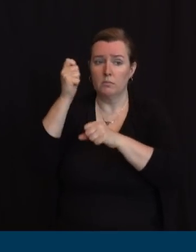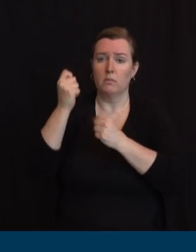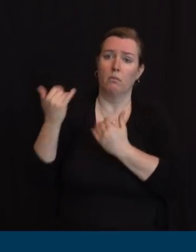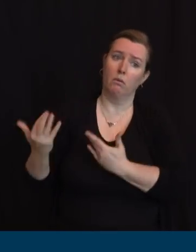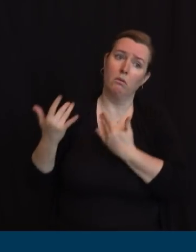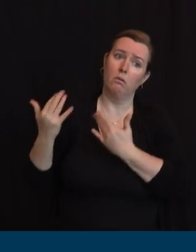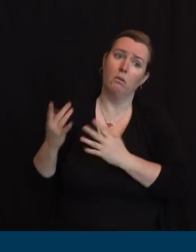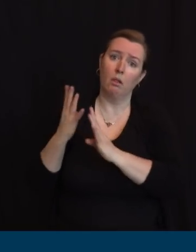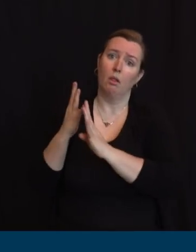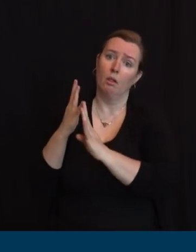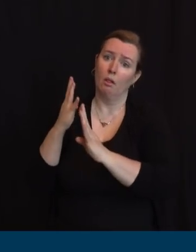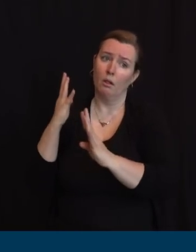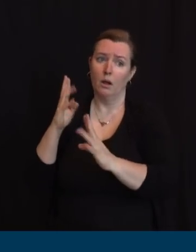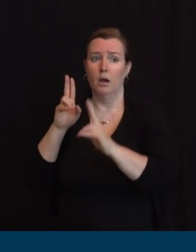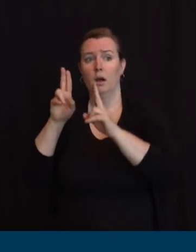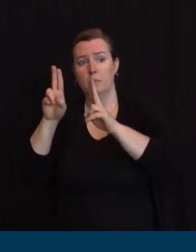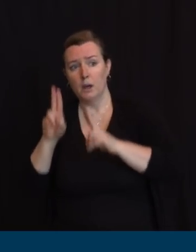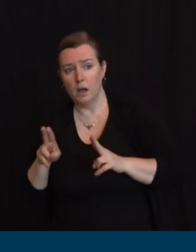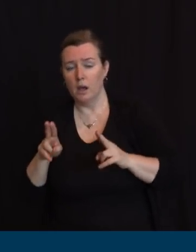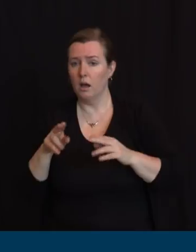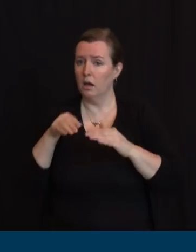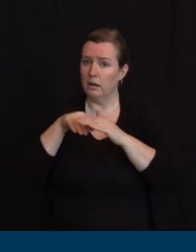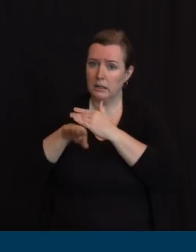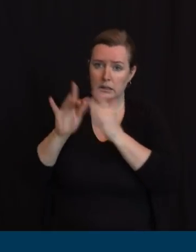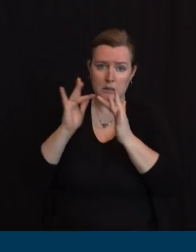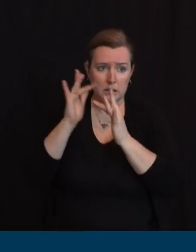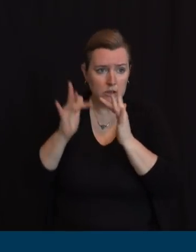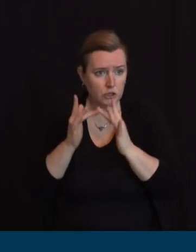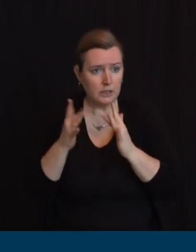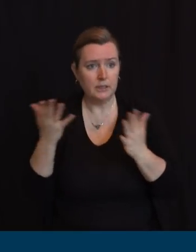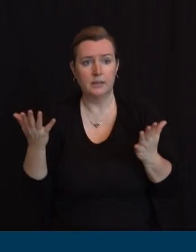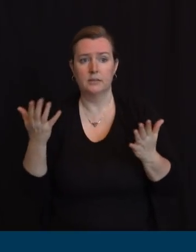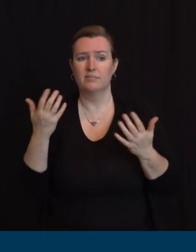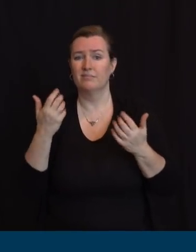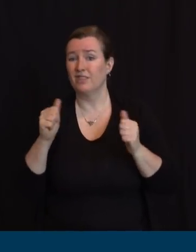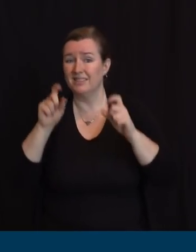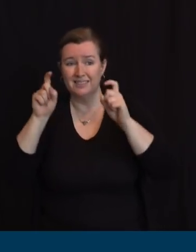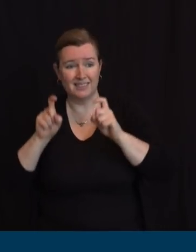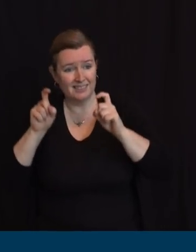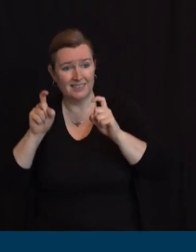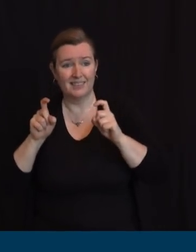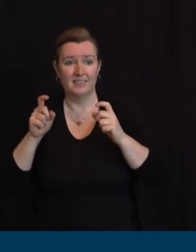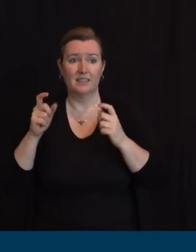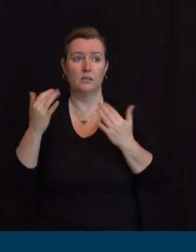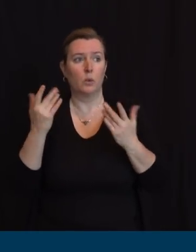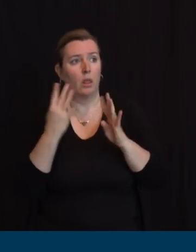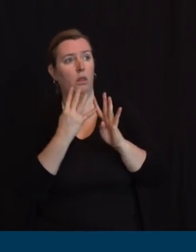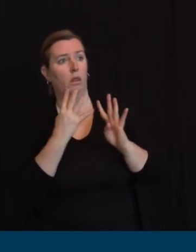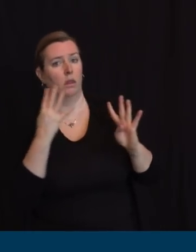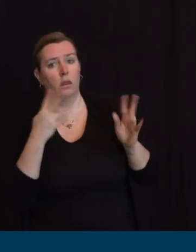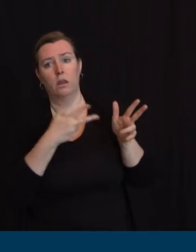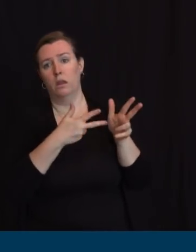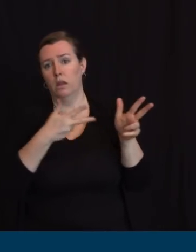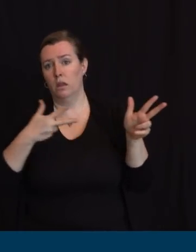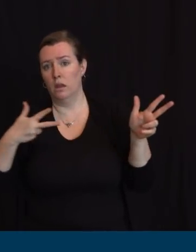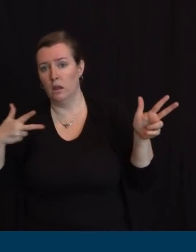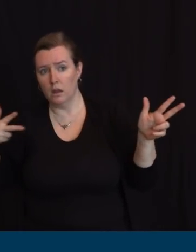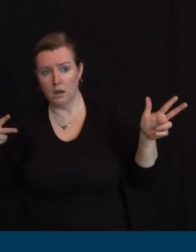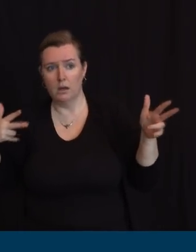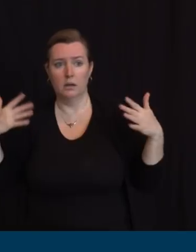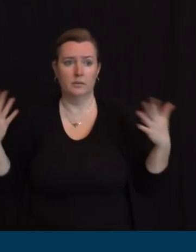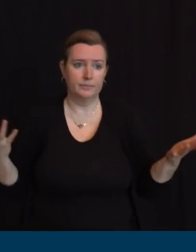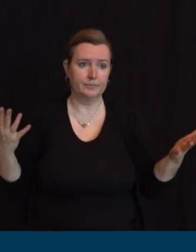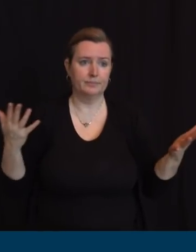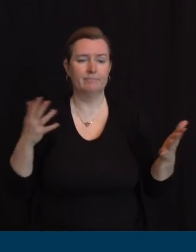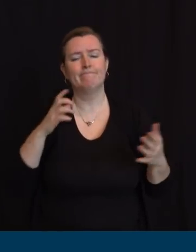College and you're frustrated I don't blame you you should be we accept that. I believe so having said that I